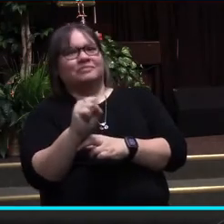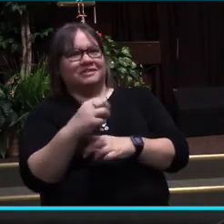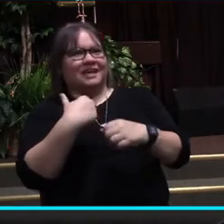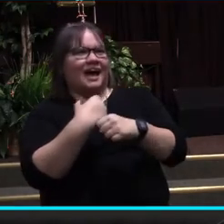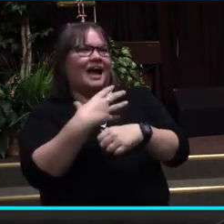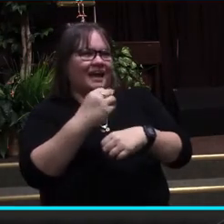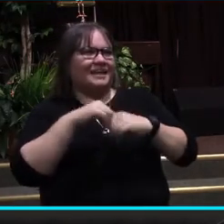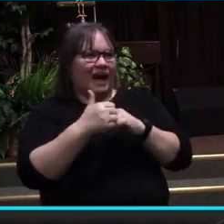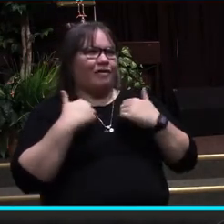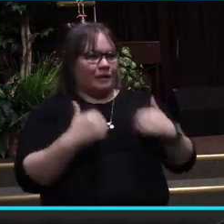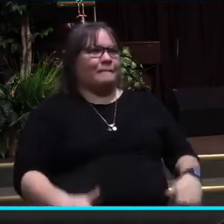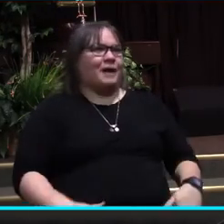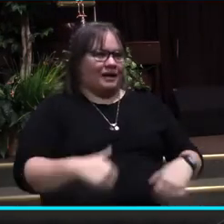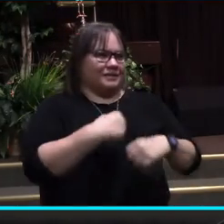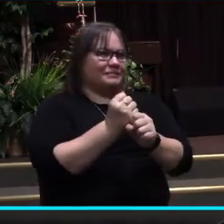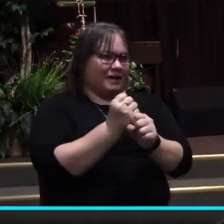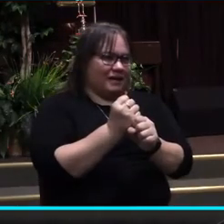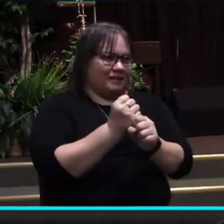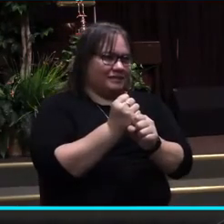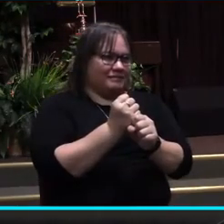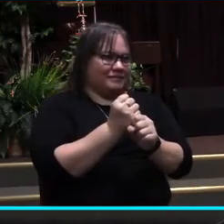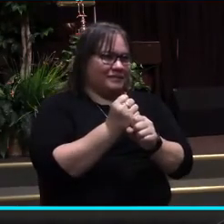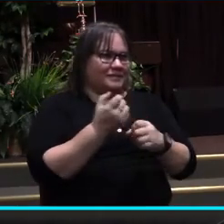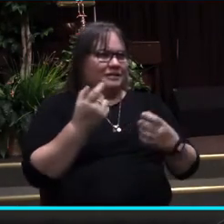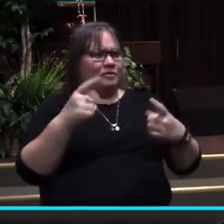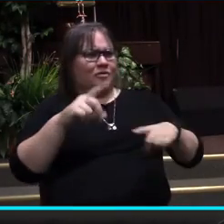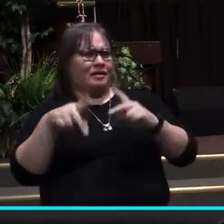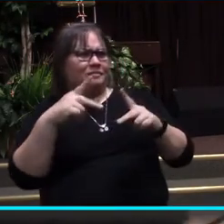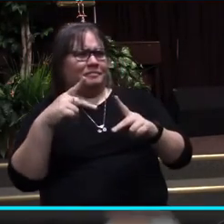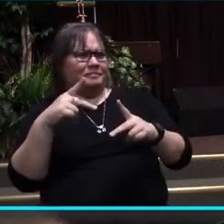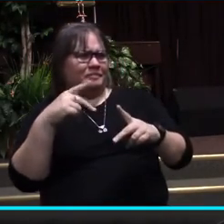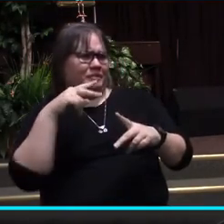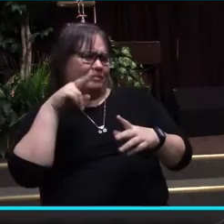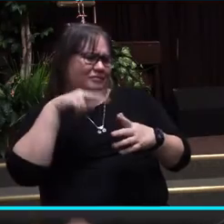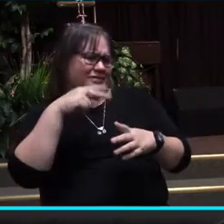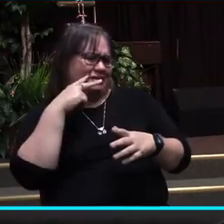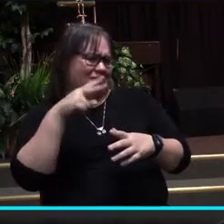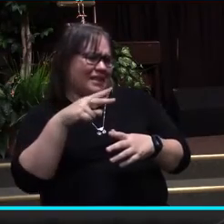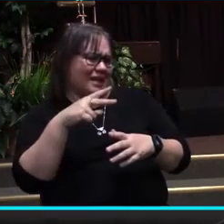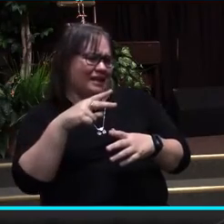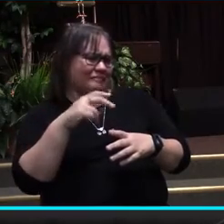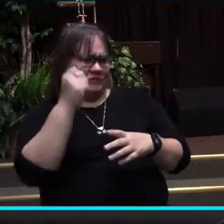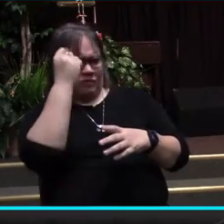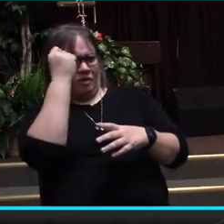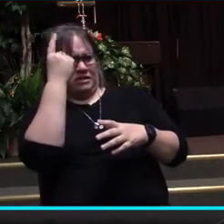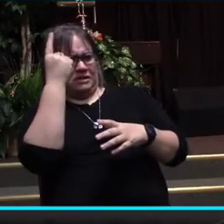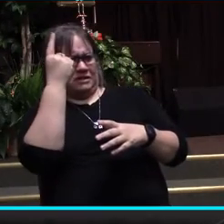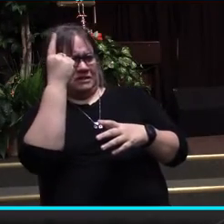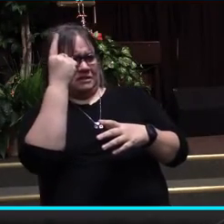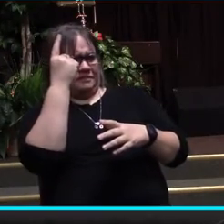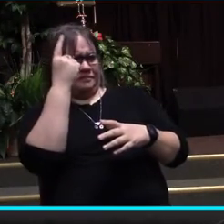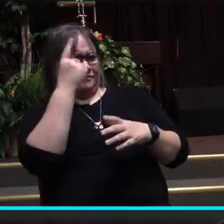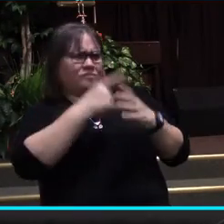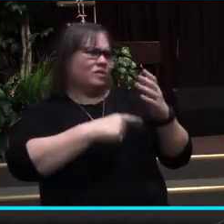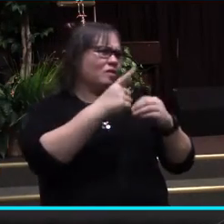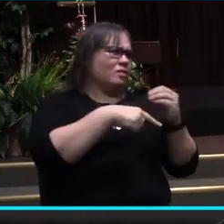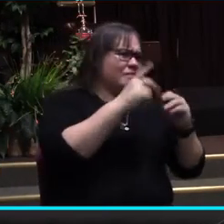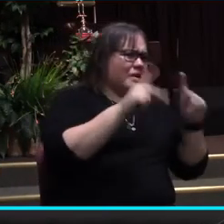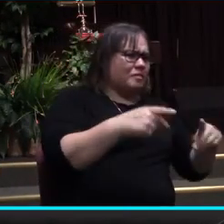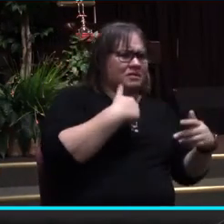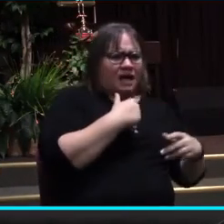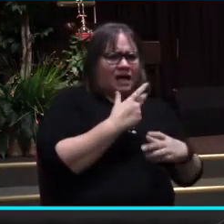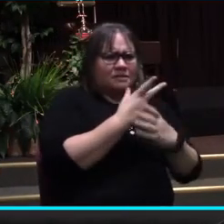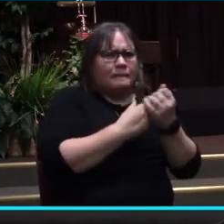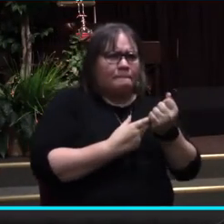absolute statement like this is made, many questions are immediately brought up in our minds. What about someone who was born with